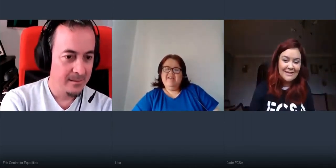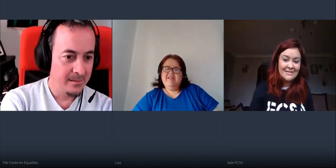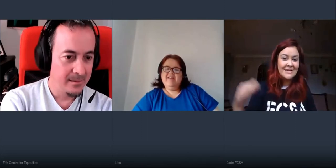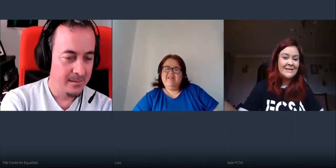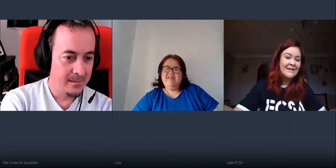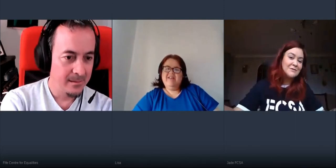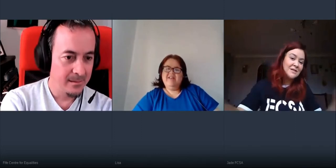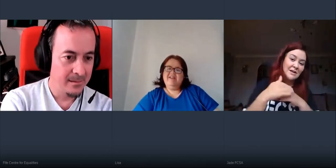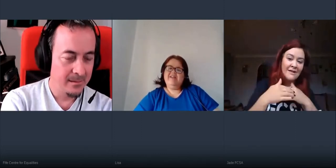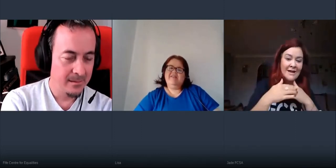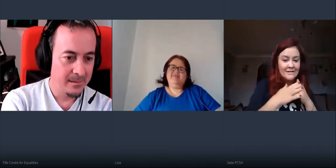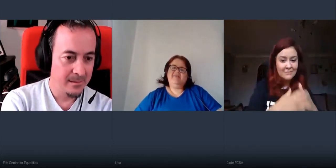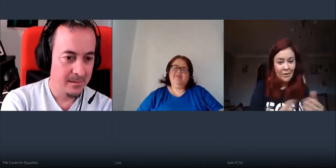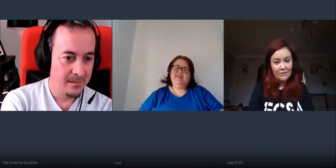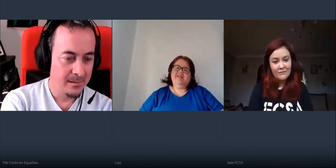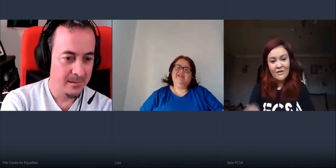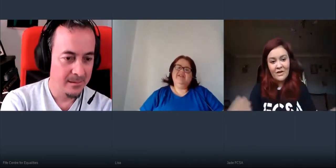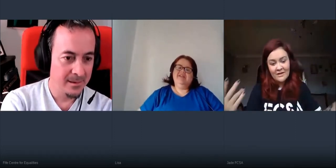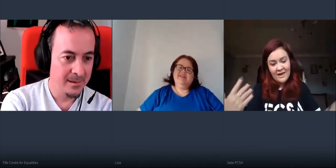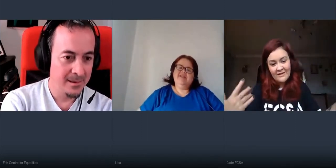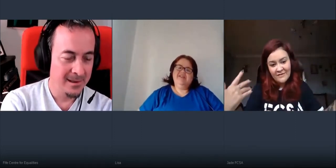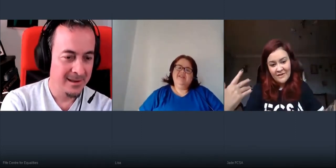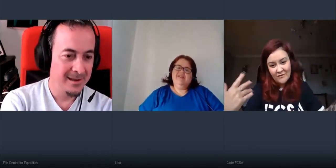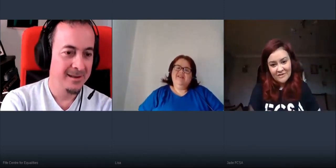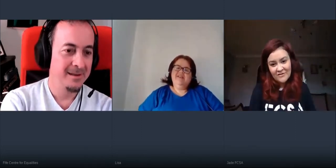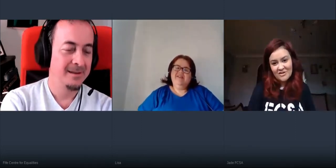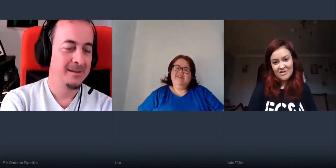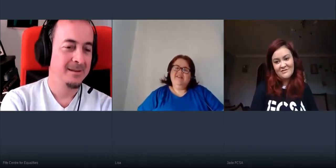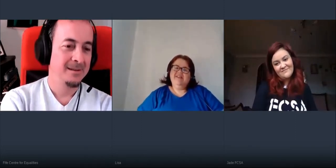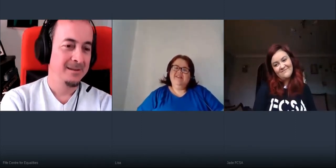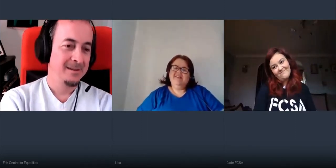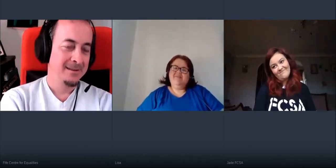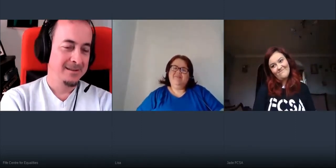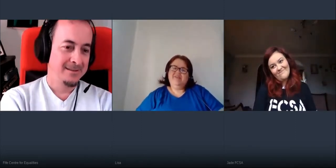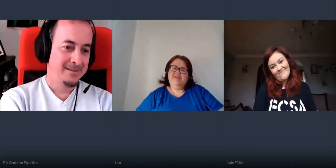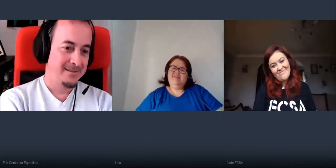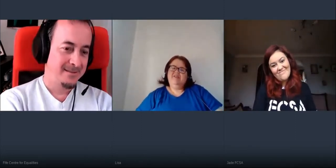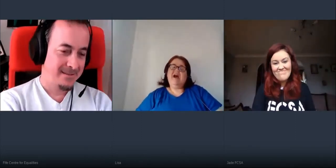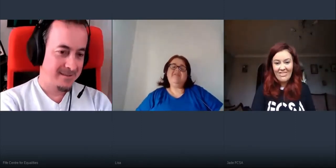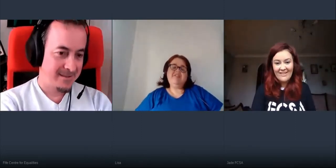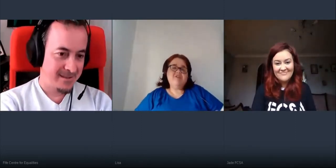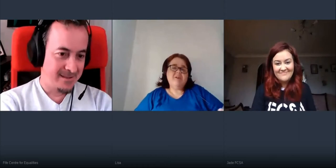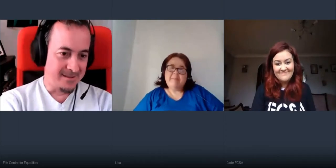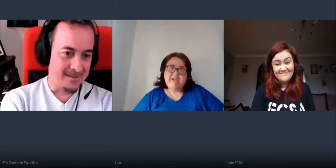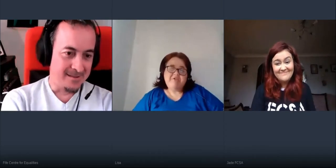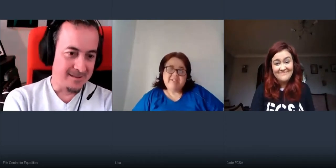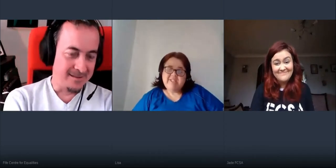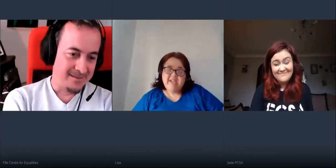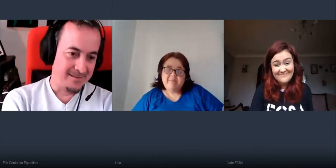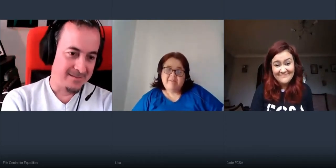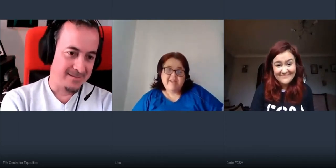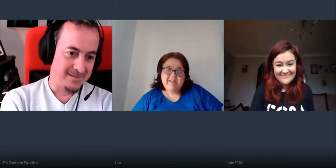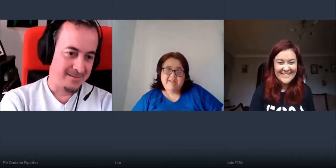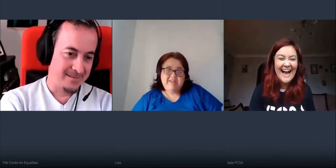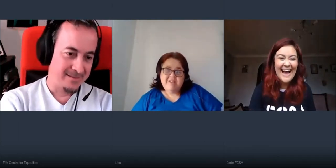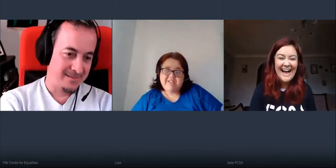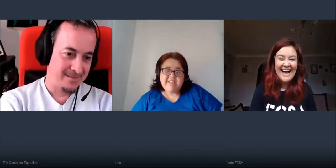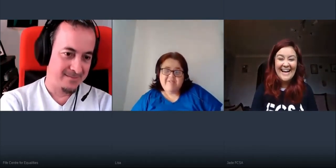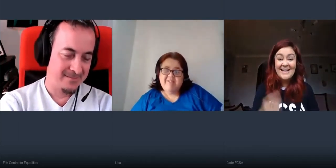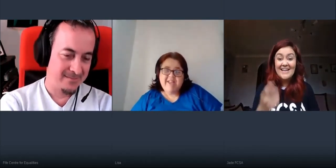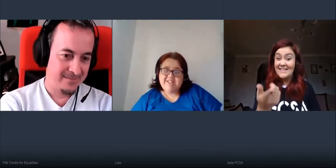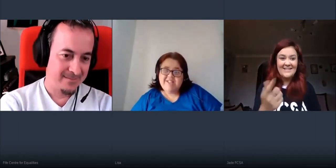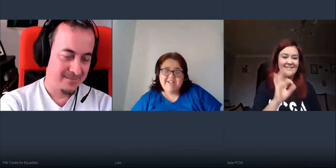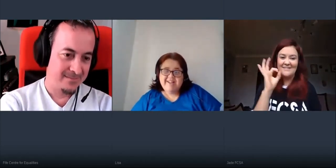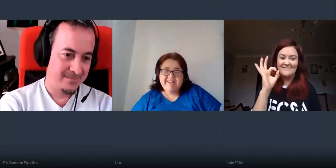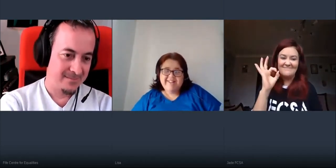magnets and then i was going to collect them all for like the the office bridges i've still got my measuring tape that you gave